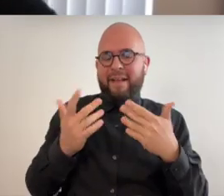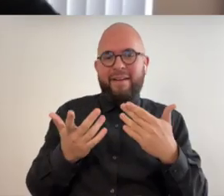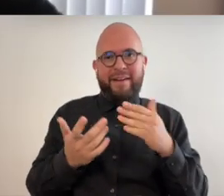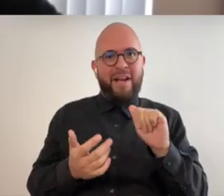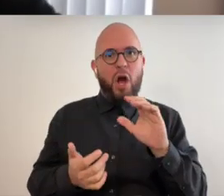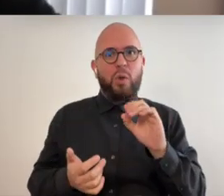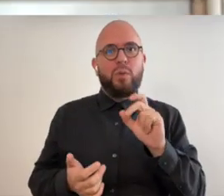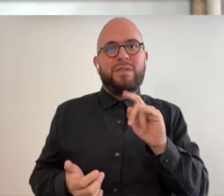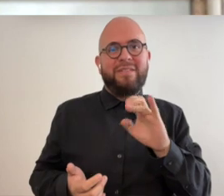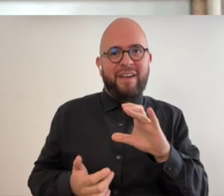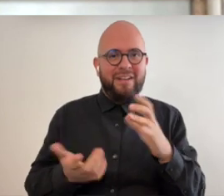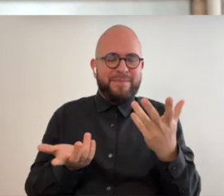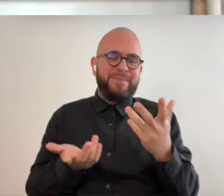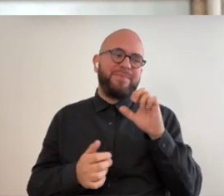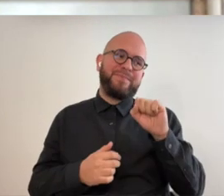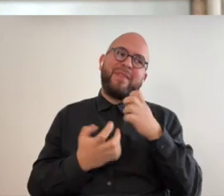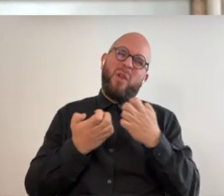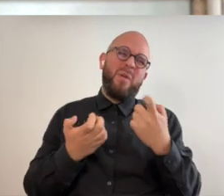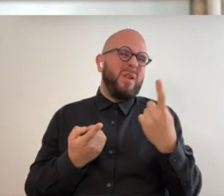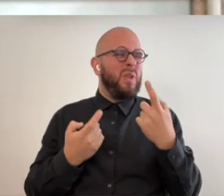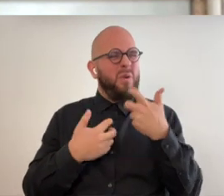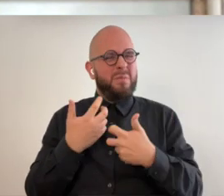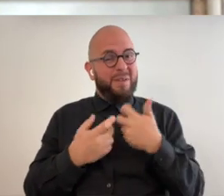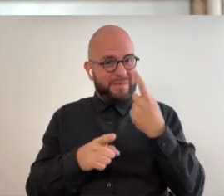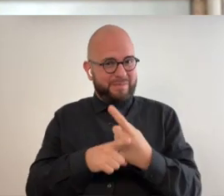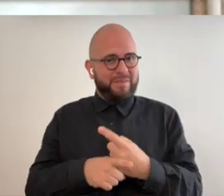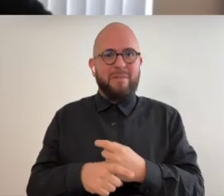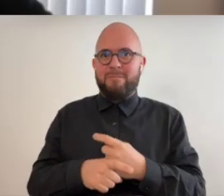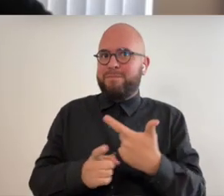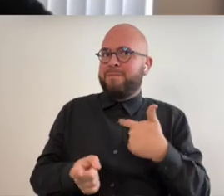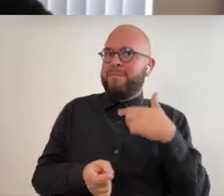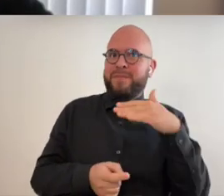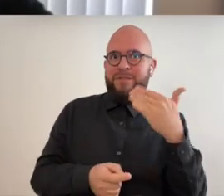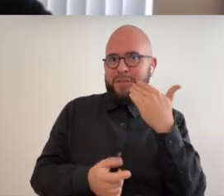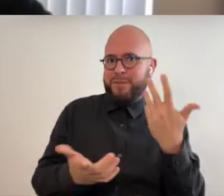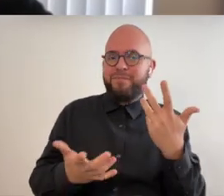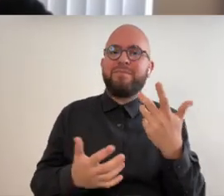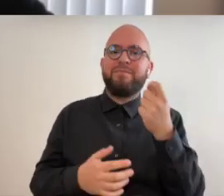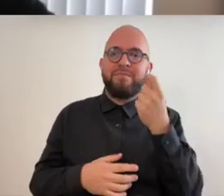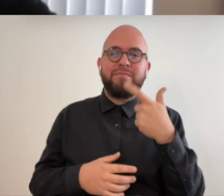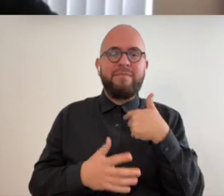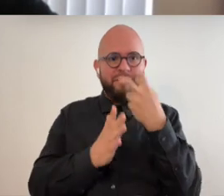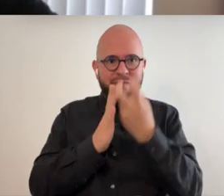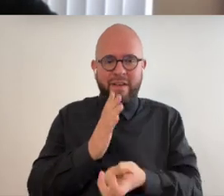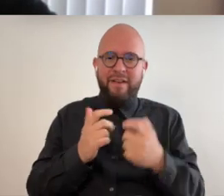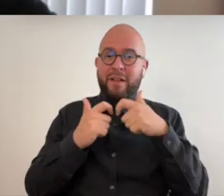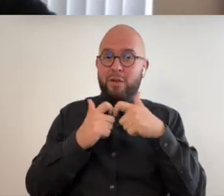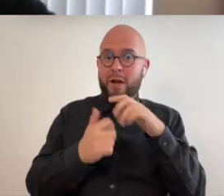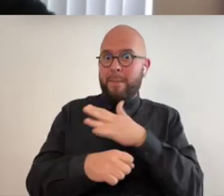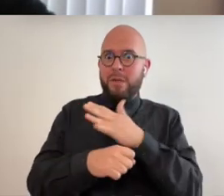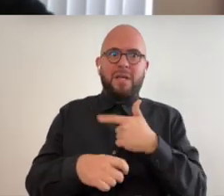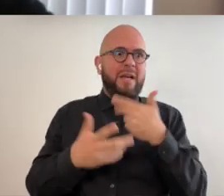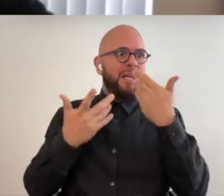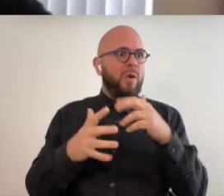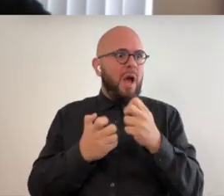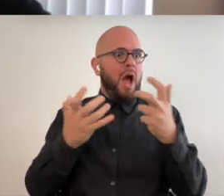acoustic one yeah the equipment is always the problem right i i never knew when i started getting into doing electronic music i really